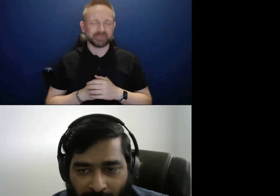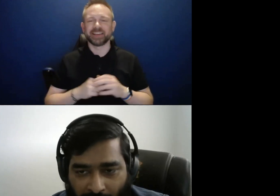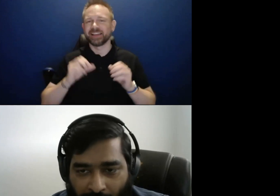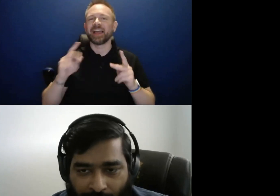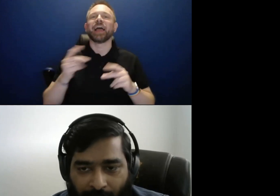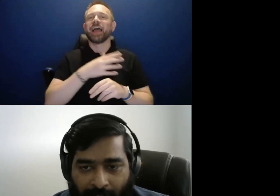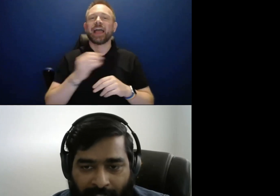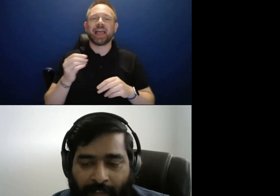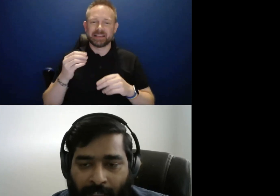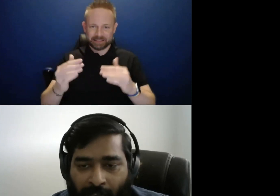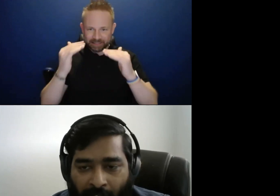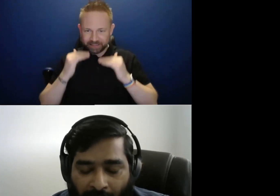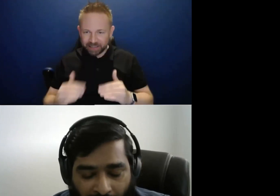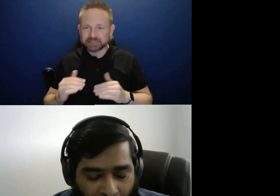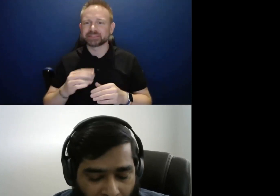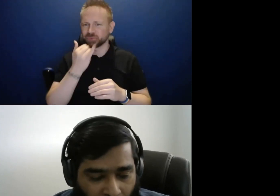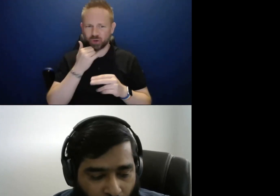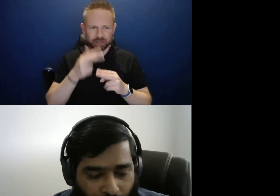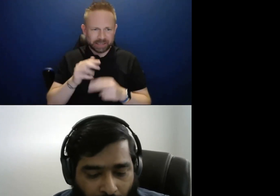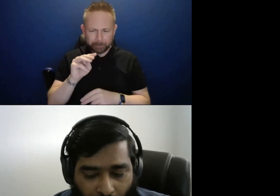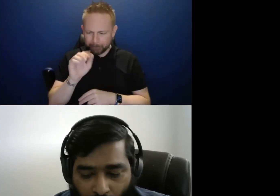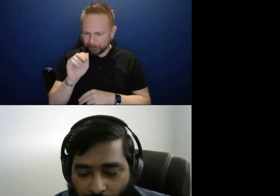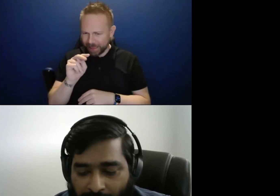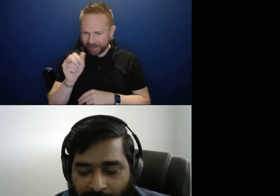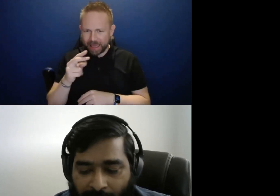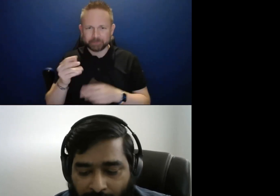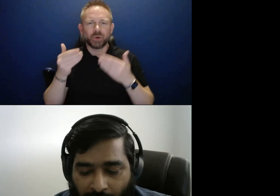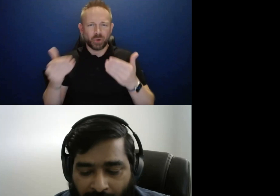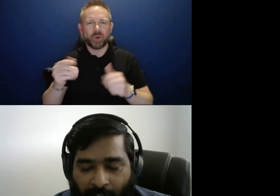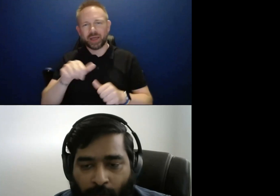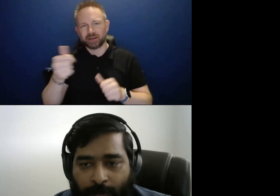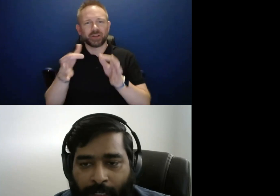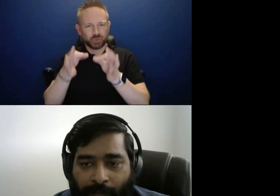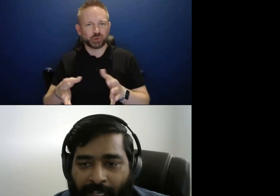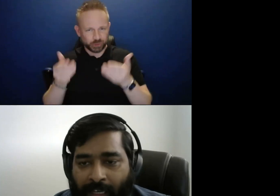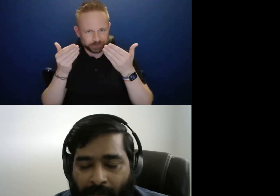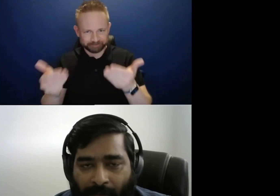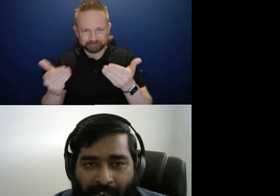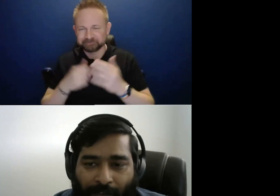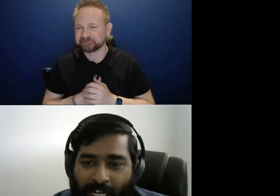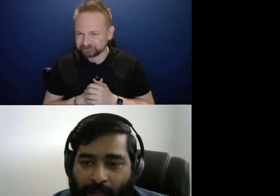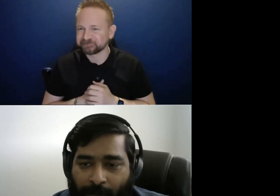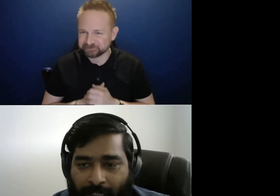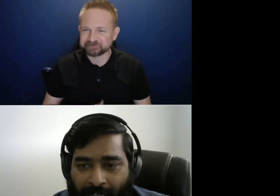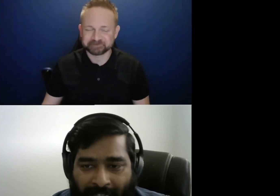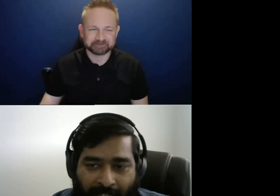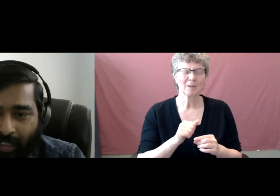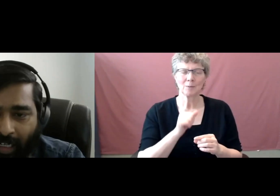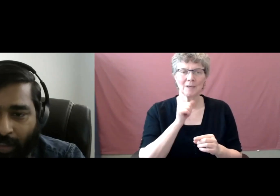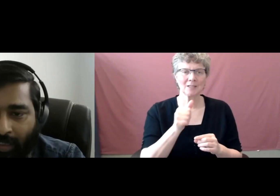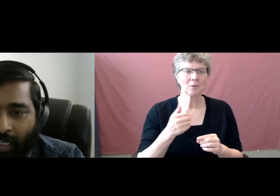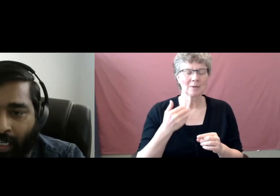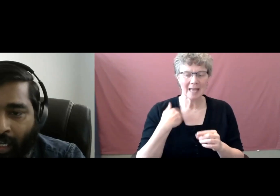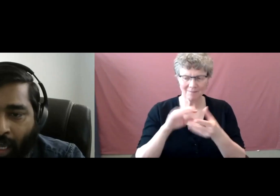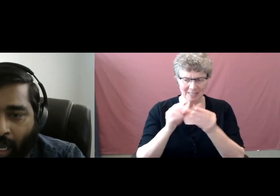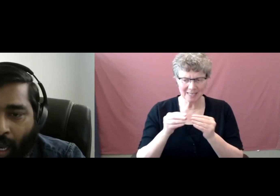keywords of, uh, set to put the NJT's, uh, thing into perspective, we have 35% less staff than what we used to have a year ago. We